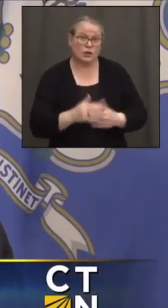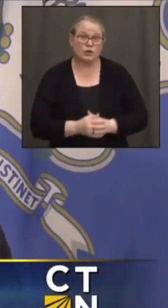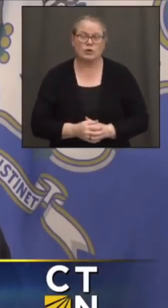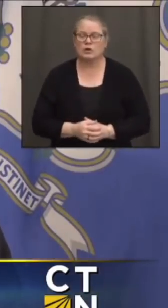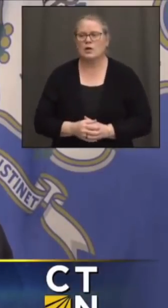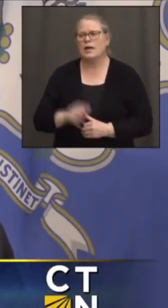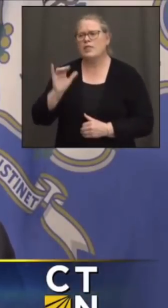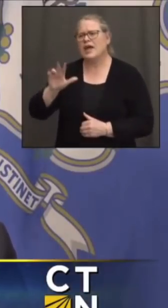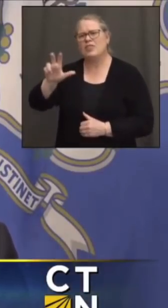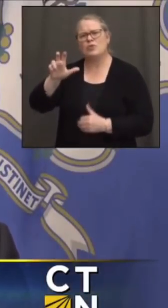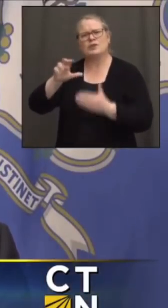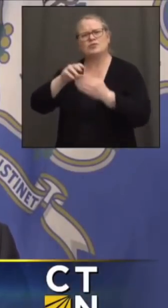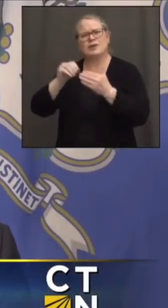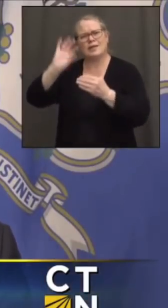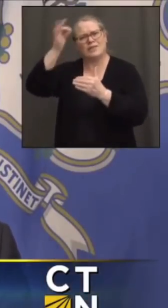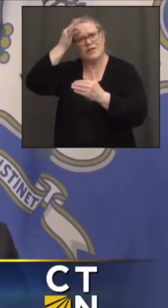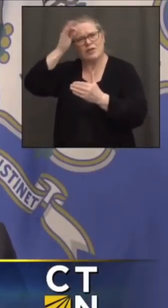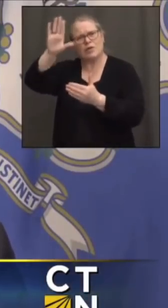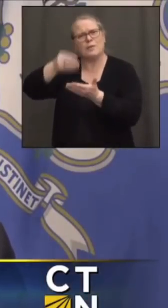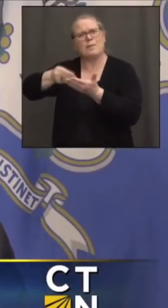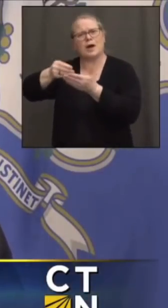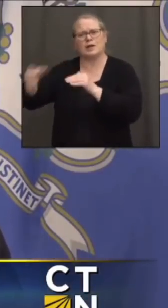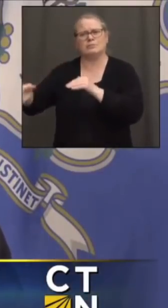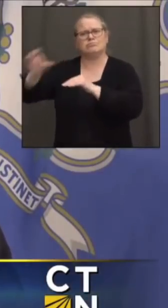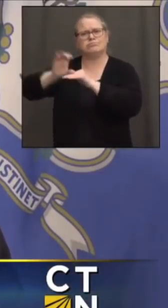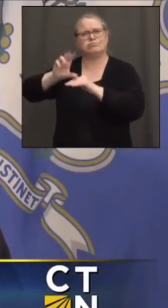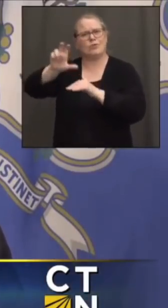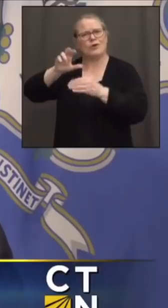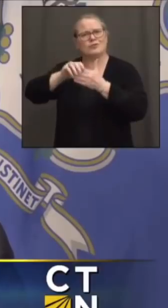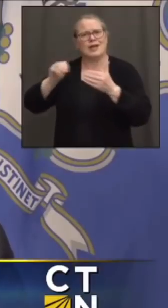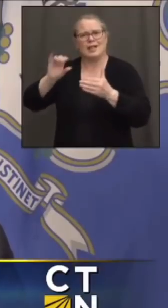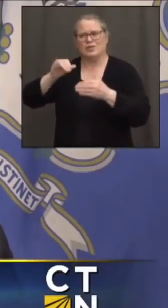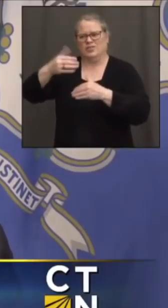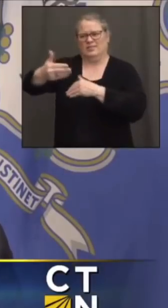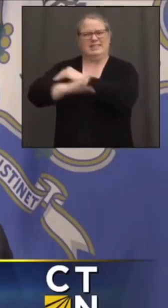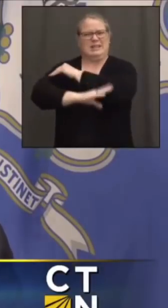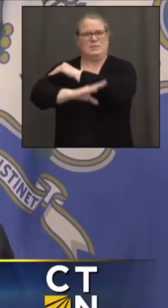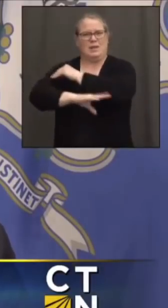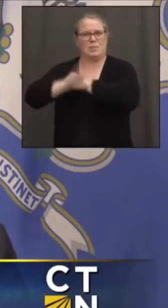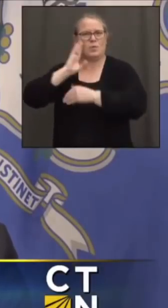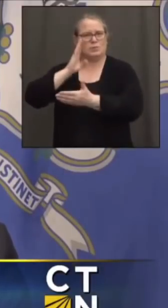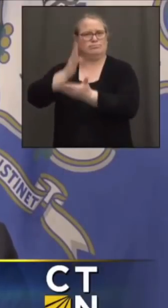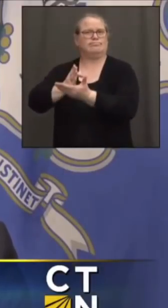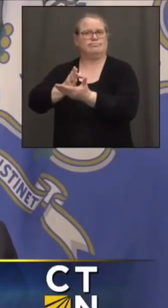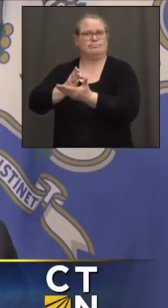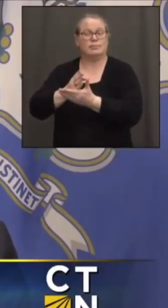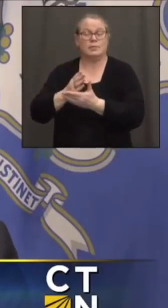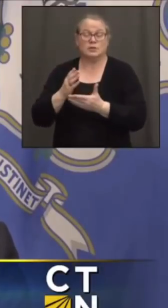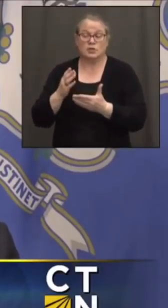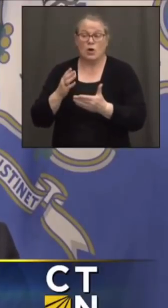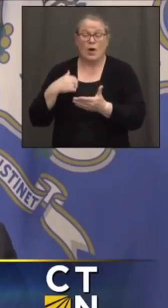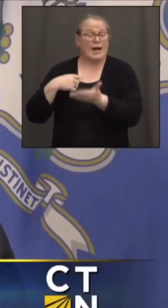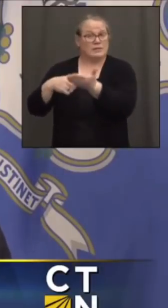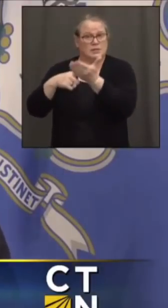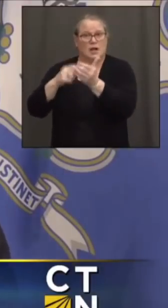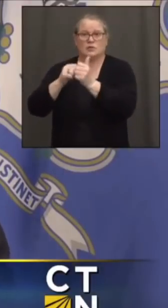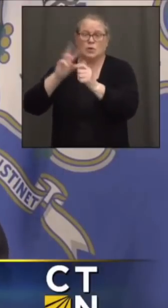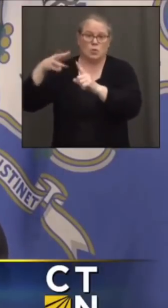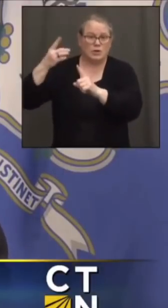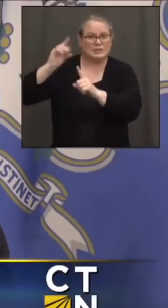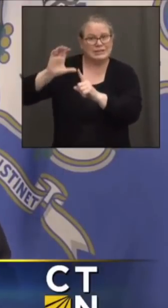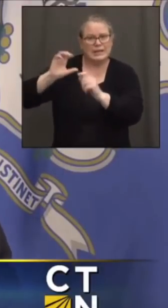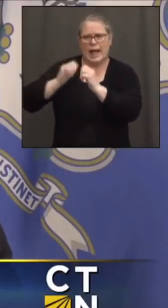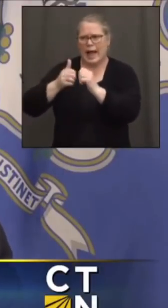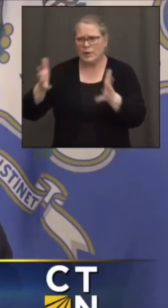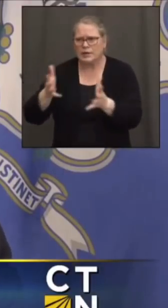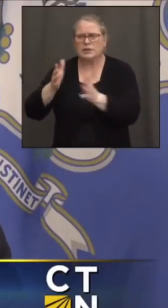ends in September, so there's a time fuse on it. But I have had discussions with Washington about how we give people